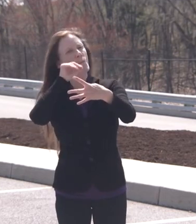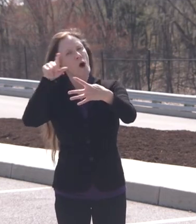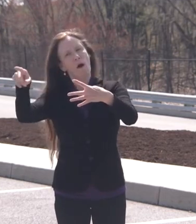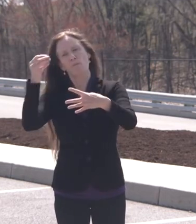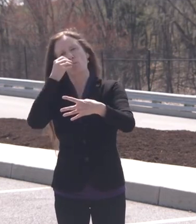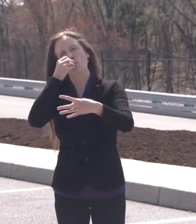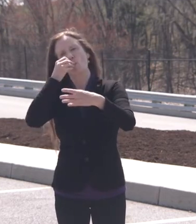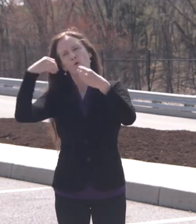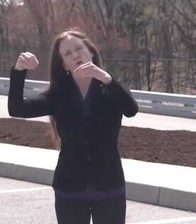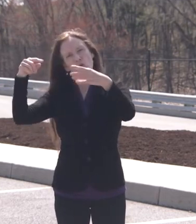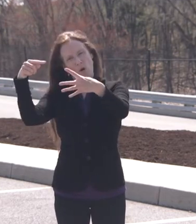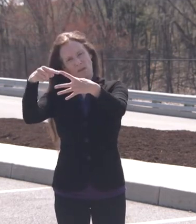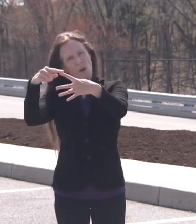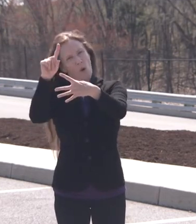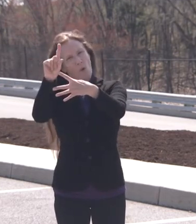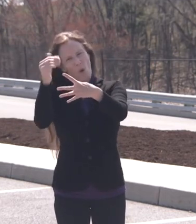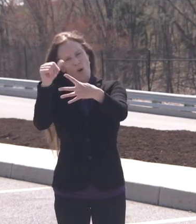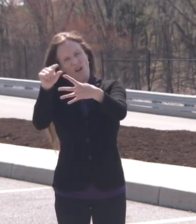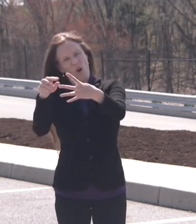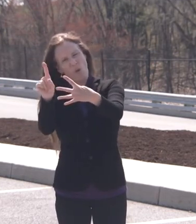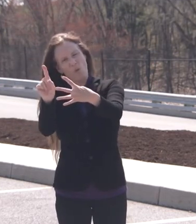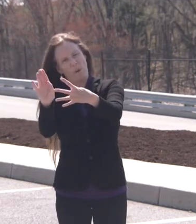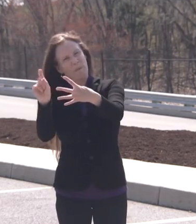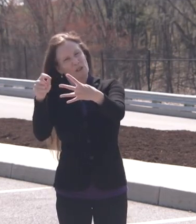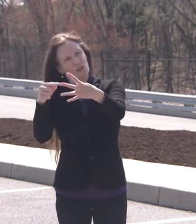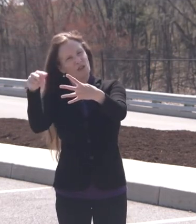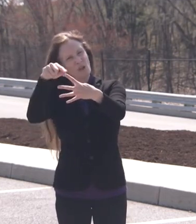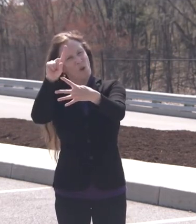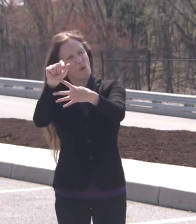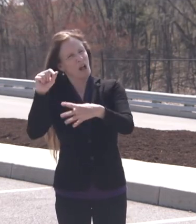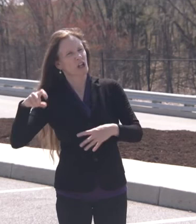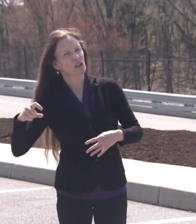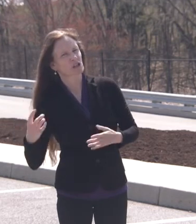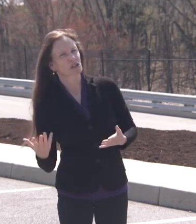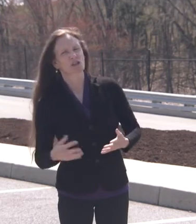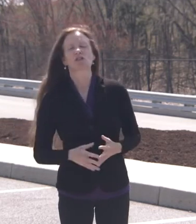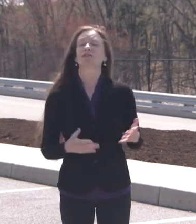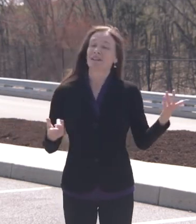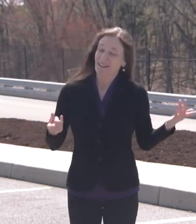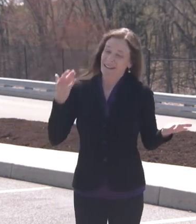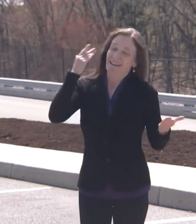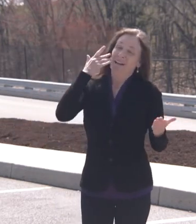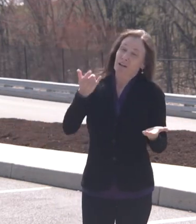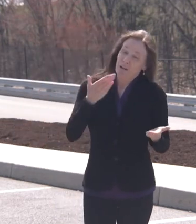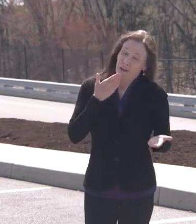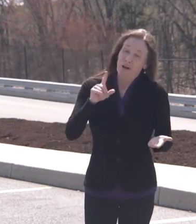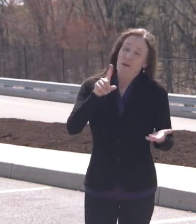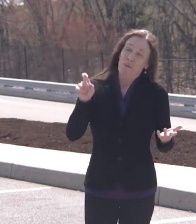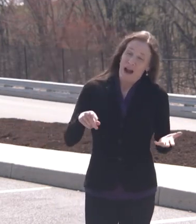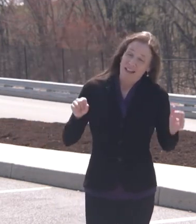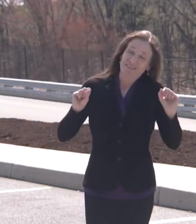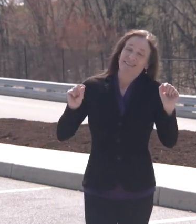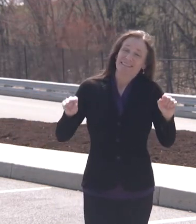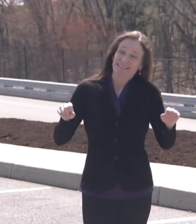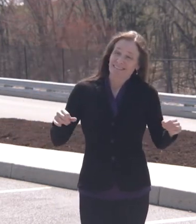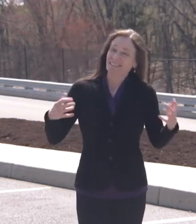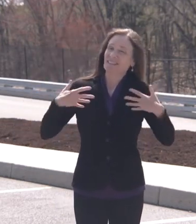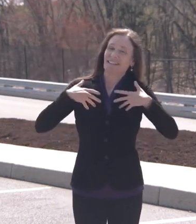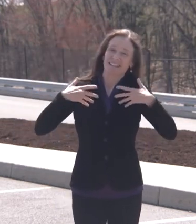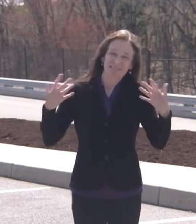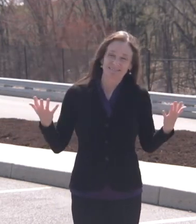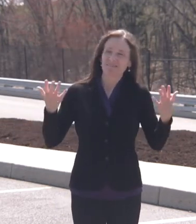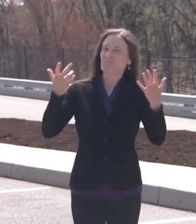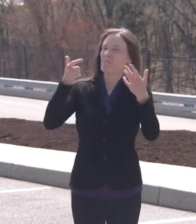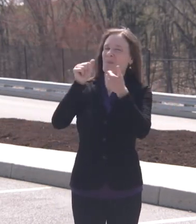That's a good question. I think, you know, as you know, the state did hazard pay programs and and things to try to to